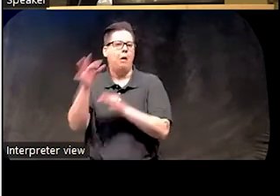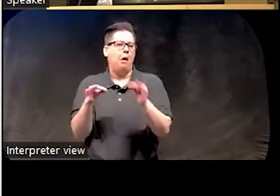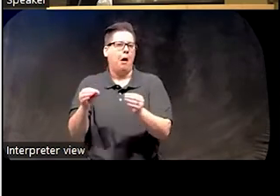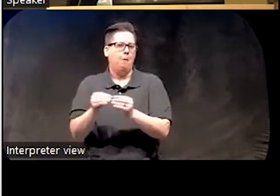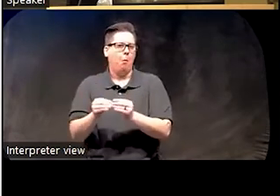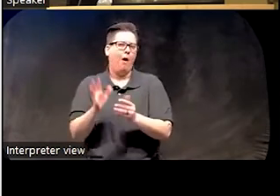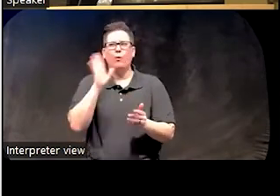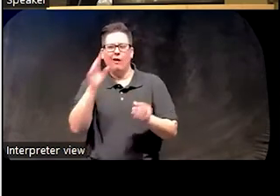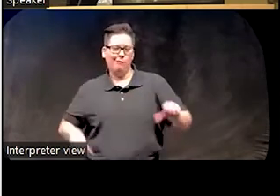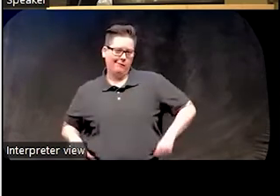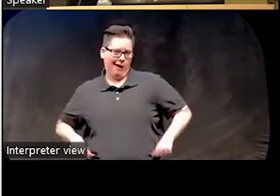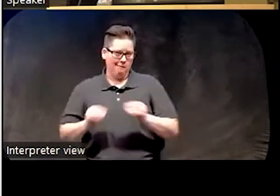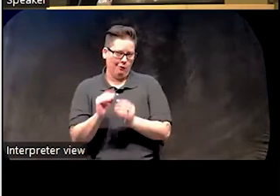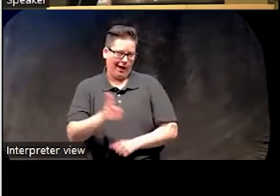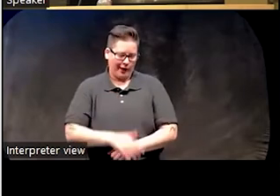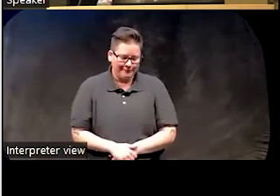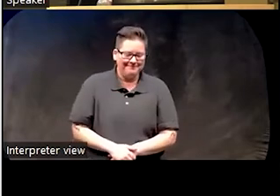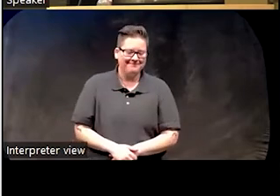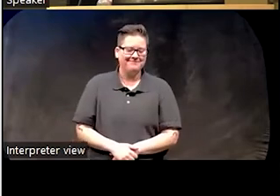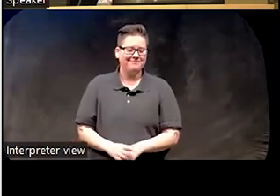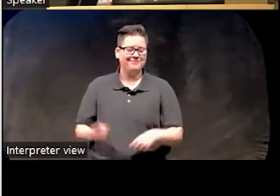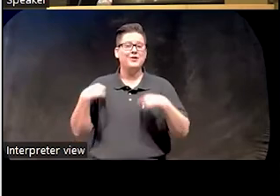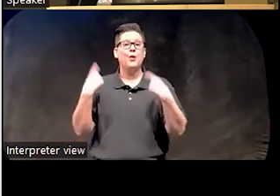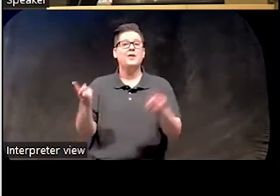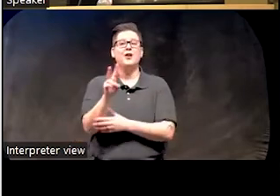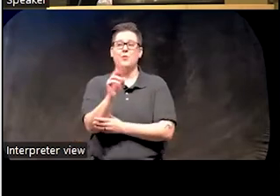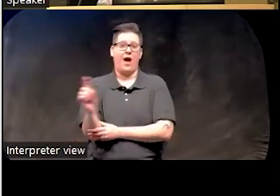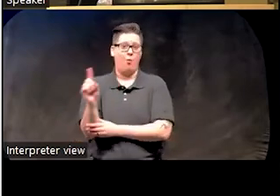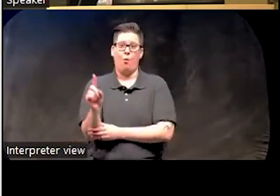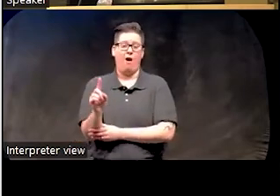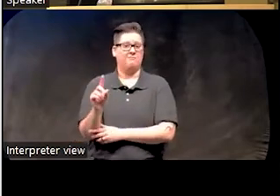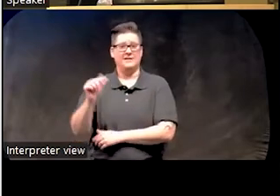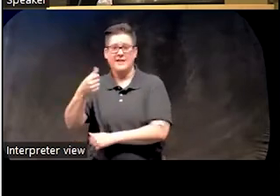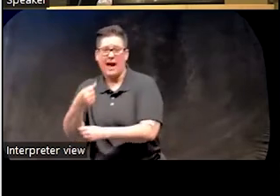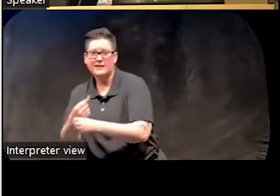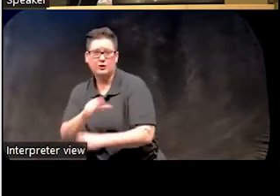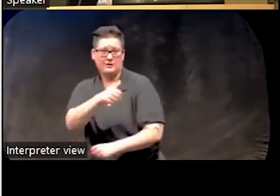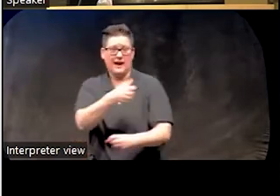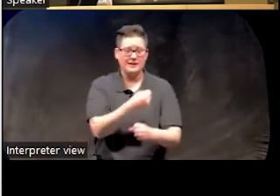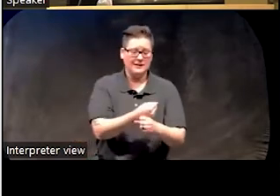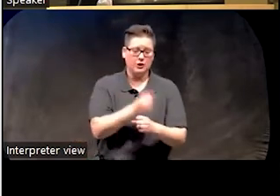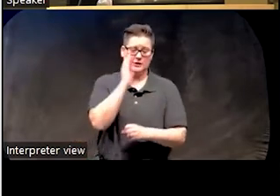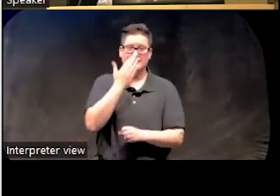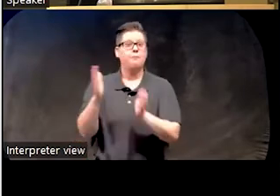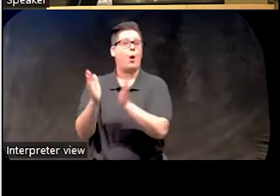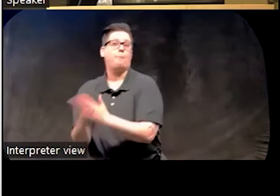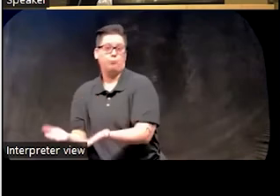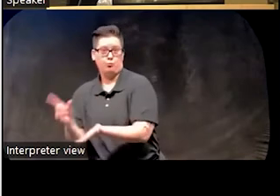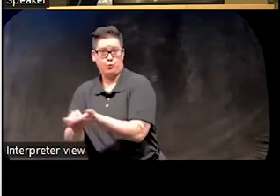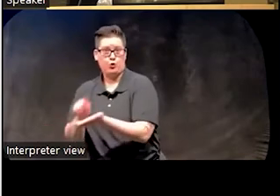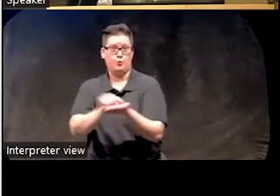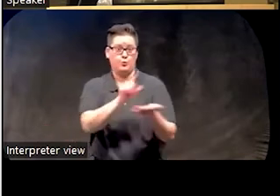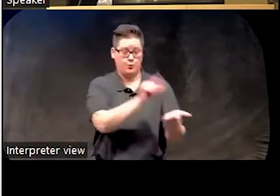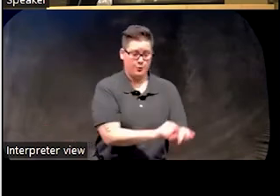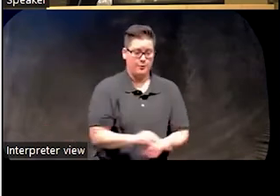More bragging. So across, since 2001, every decade, we seem to pump out a book. So